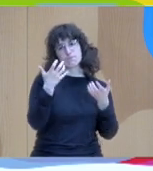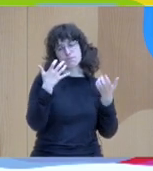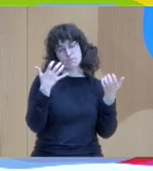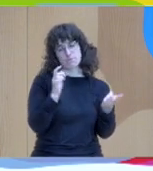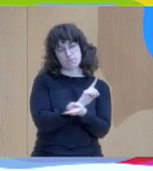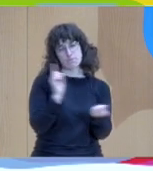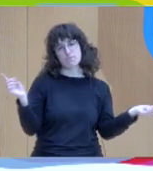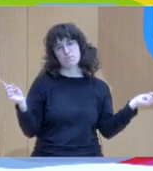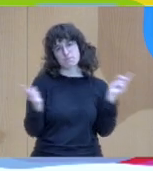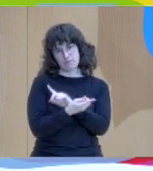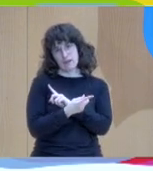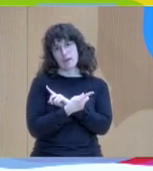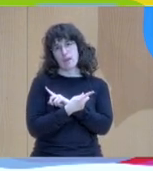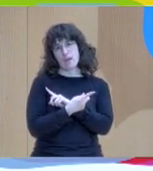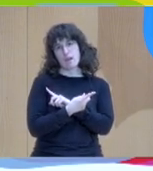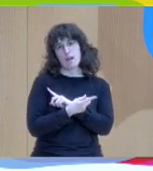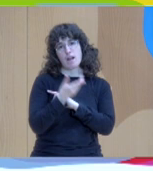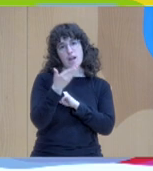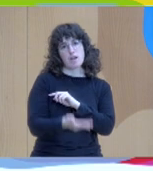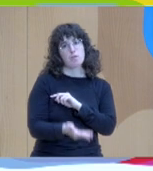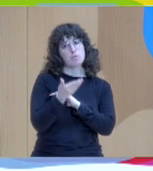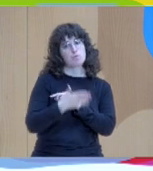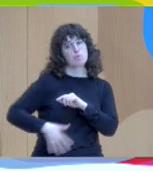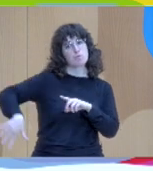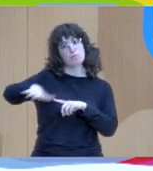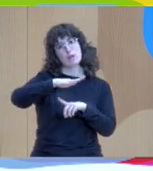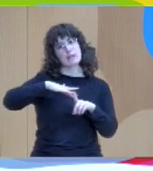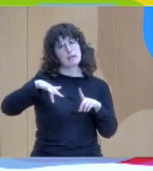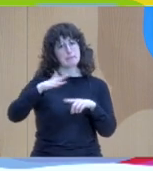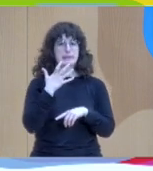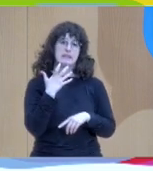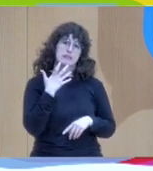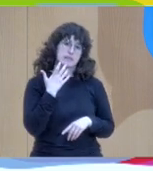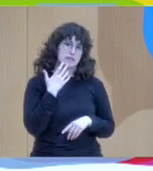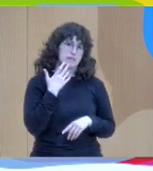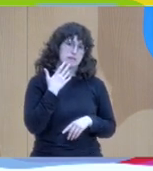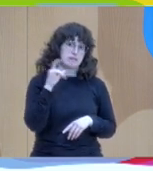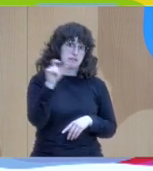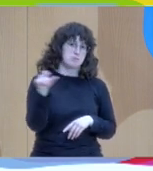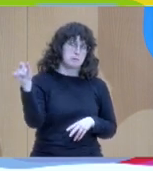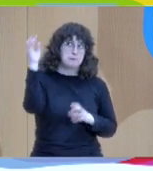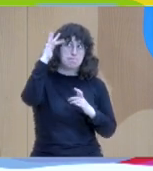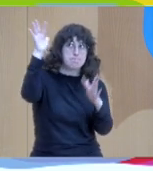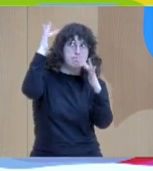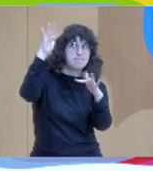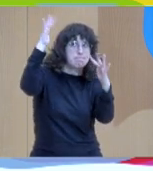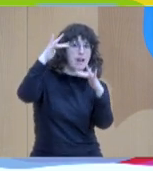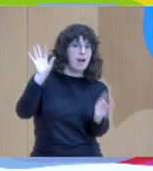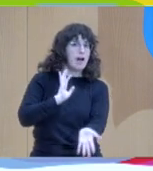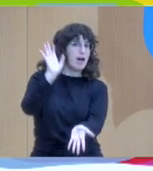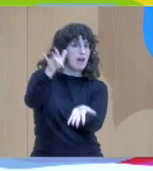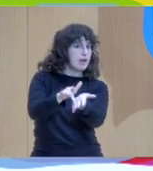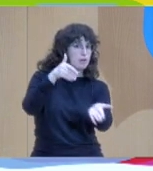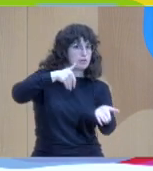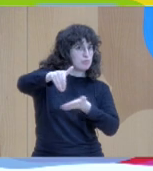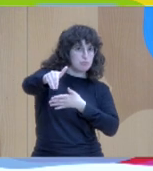this imagining a good future and they almost applaud to each other you know you can from